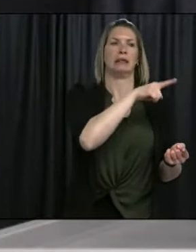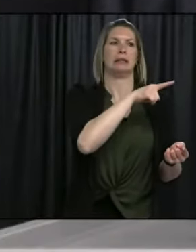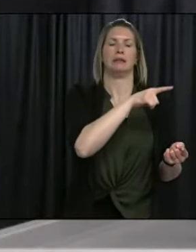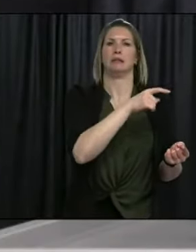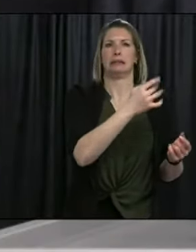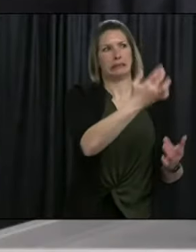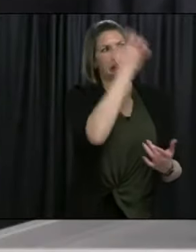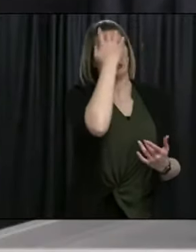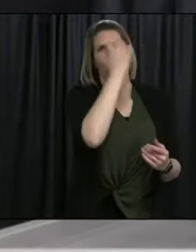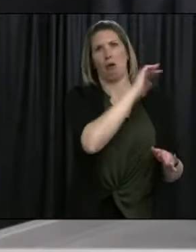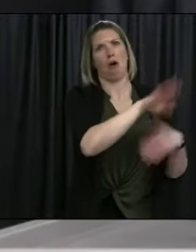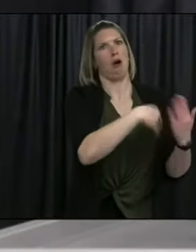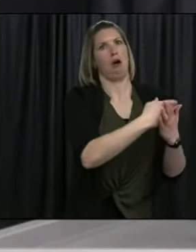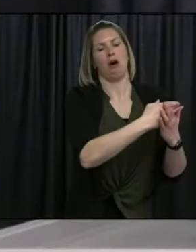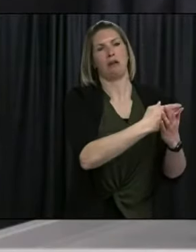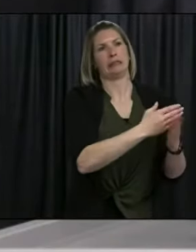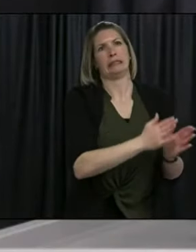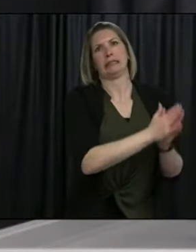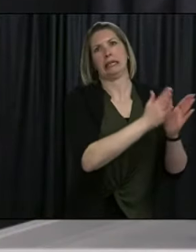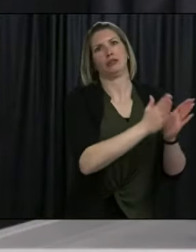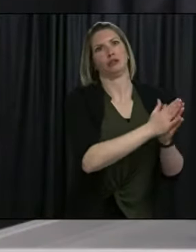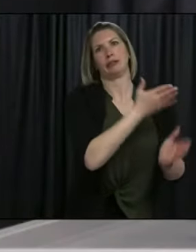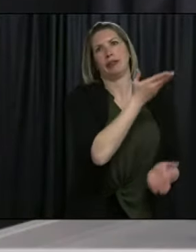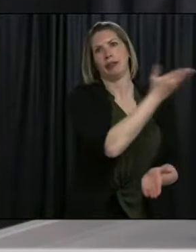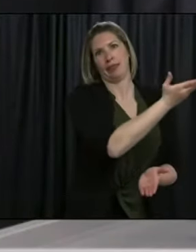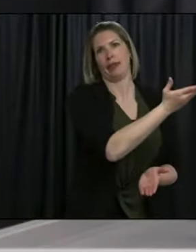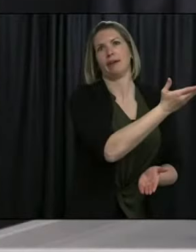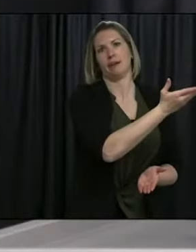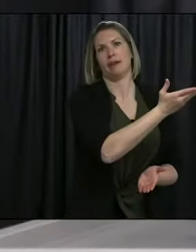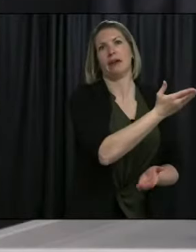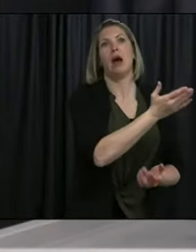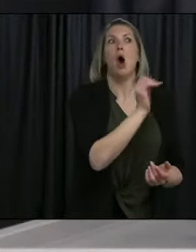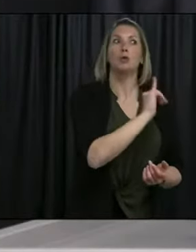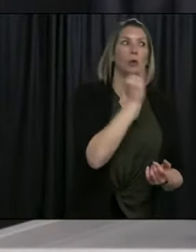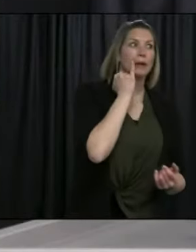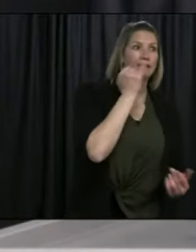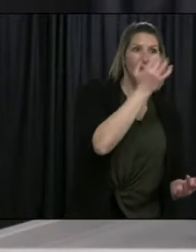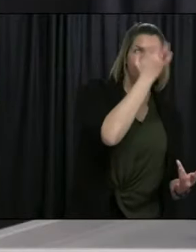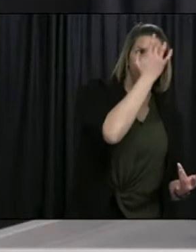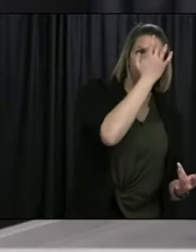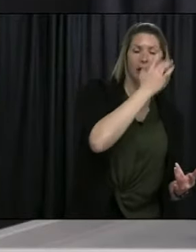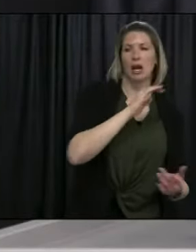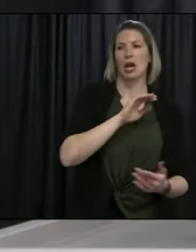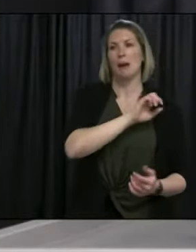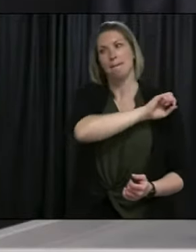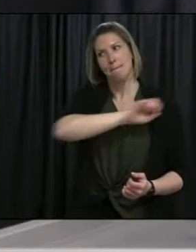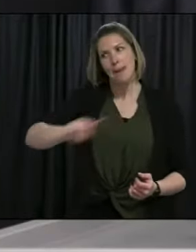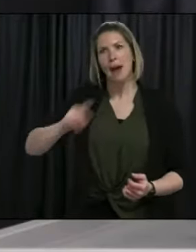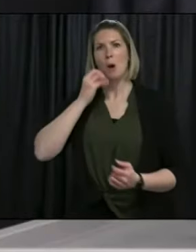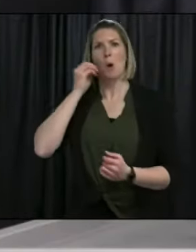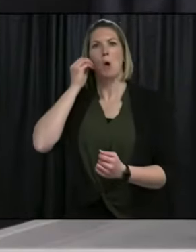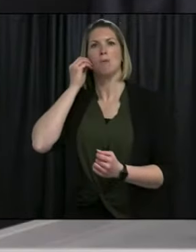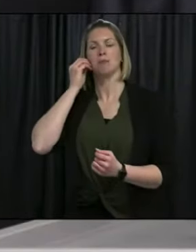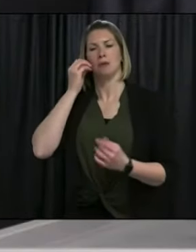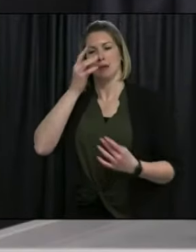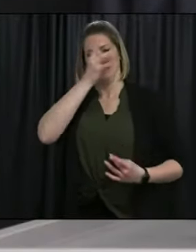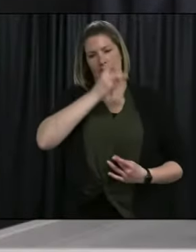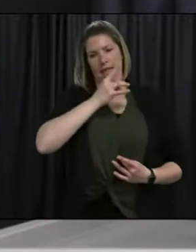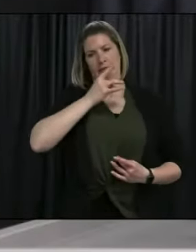right of residence in Newfoundland and Labrador would also come home. And with them, with that movement comes the virus. But as long